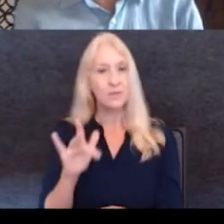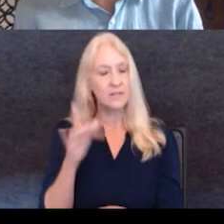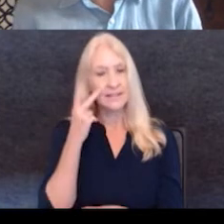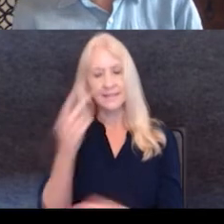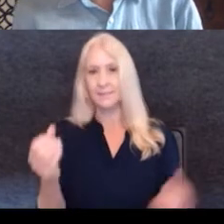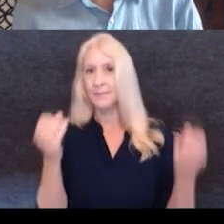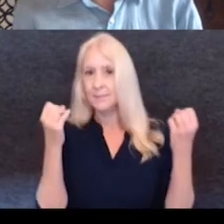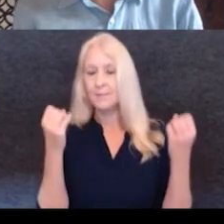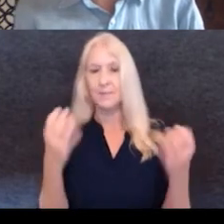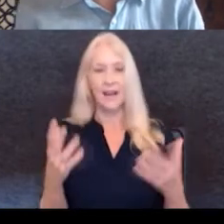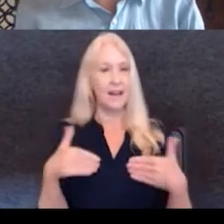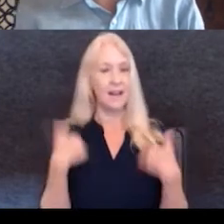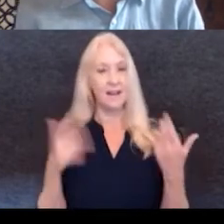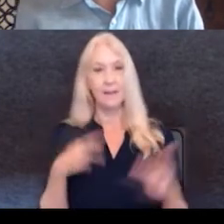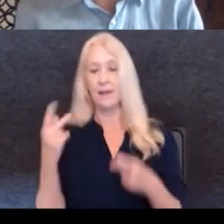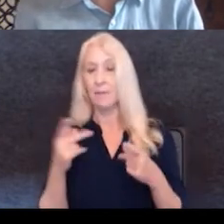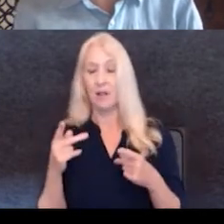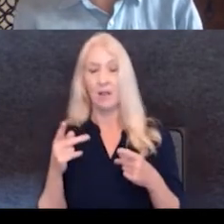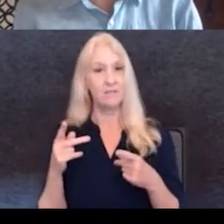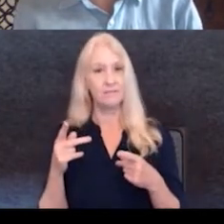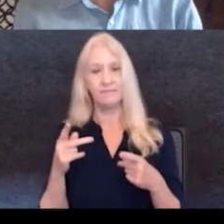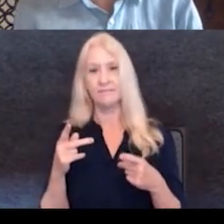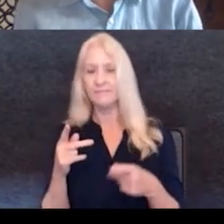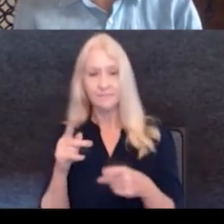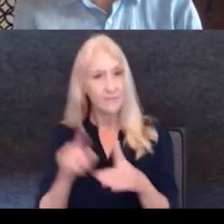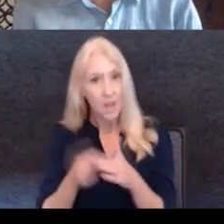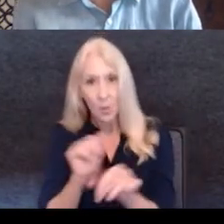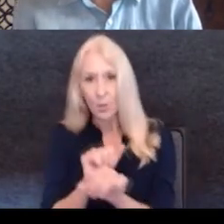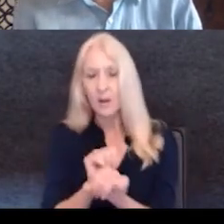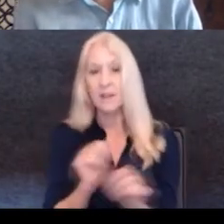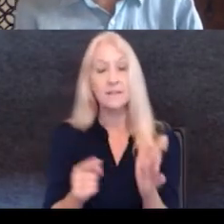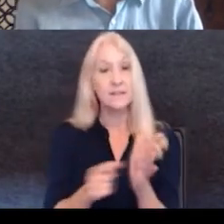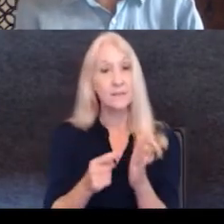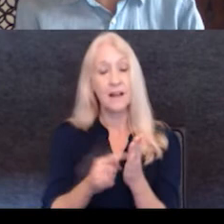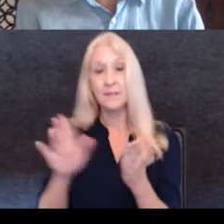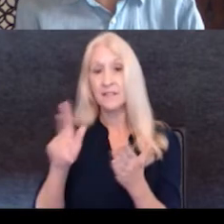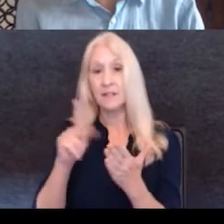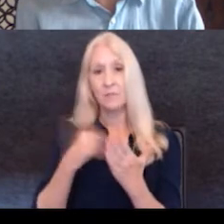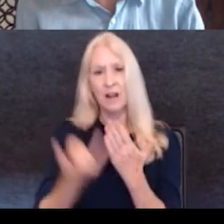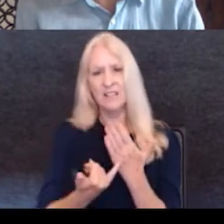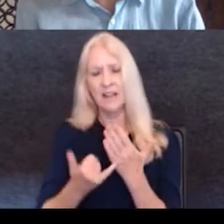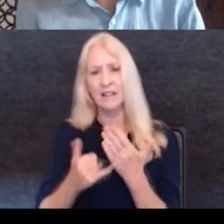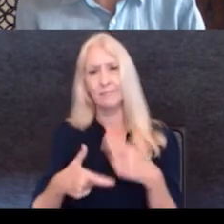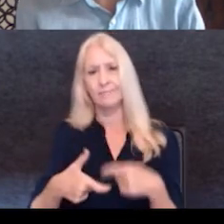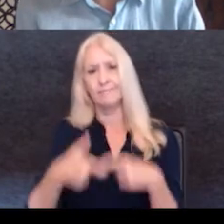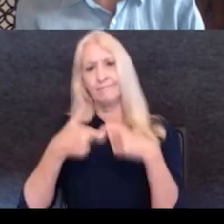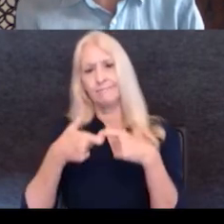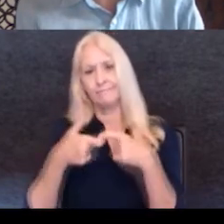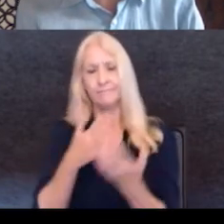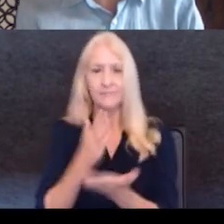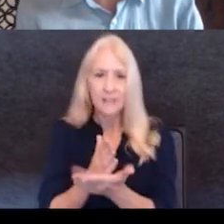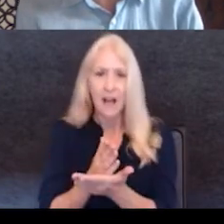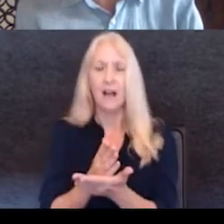young people go out into the workforce and they don't, um, sometimes their project stops or, um, you know, they're